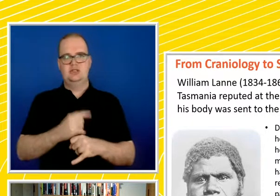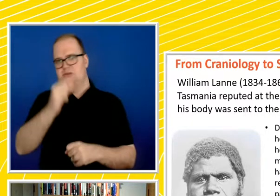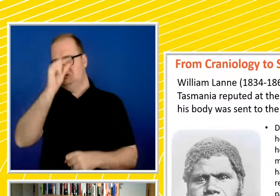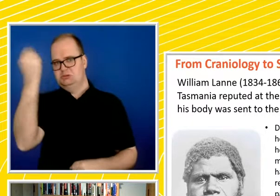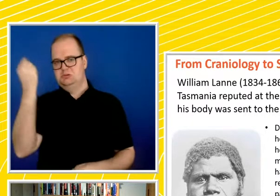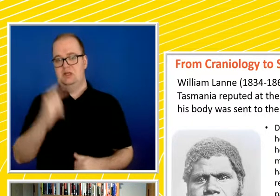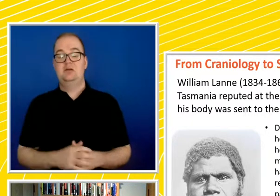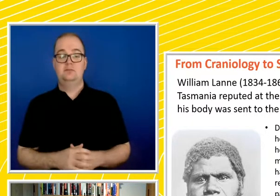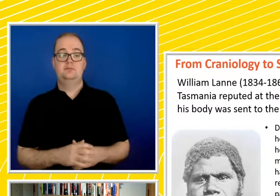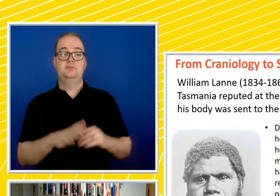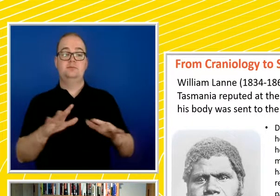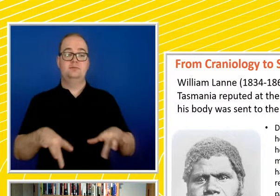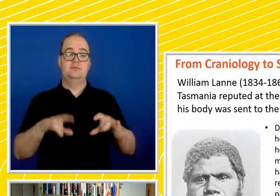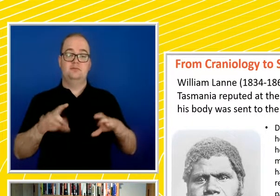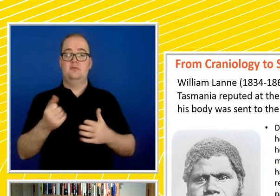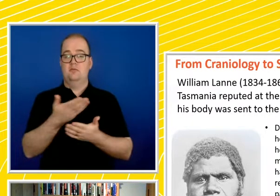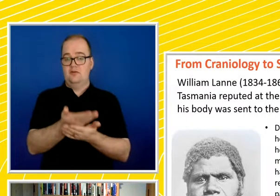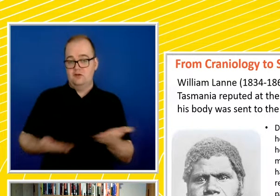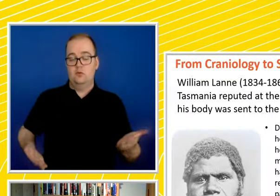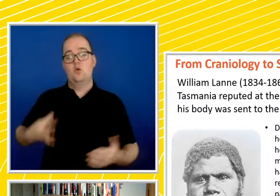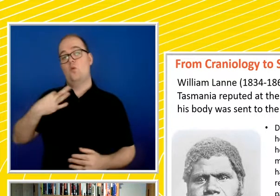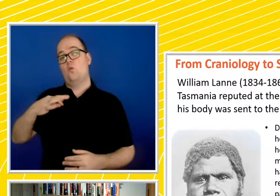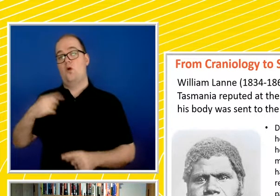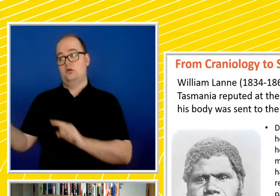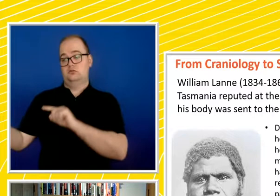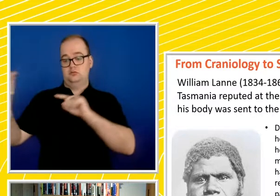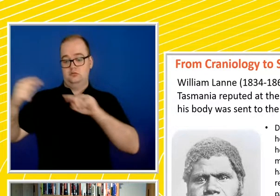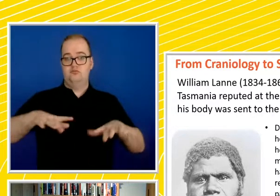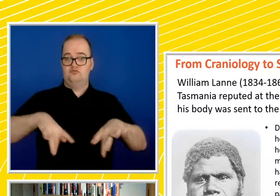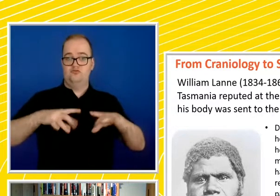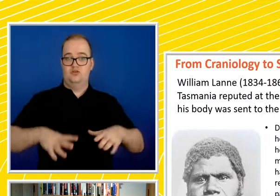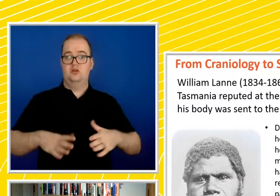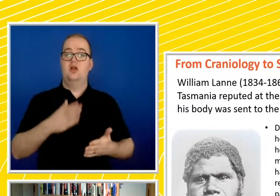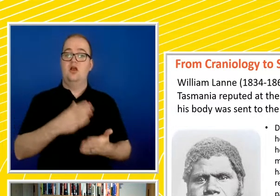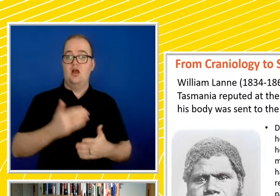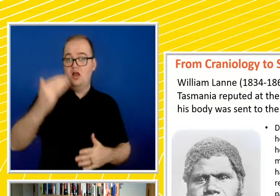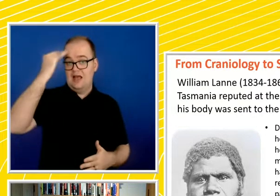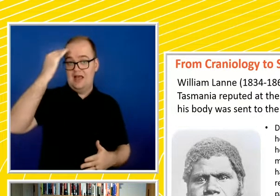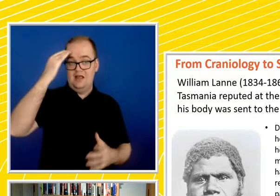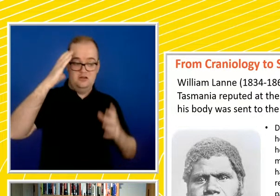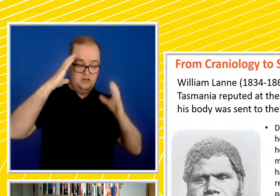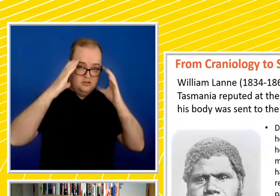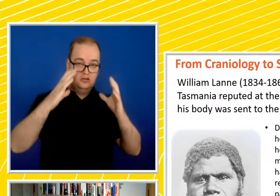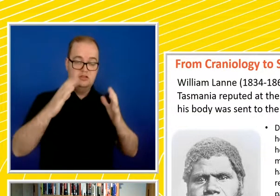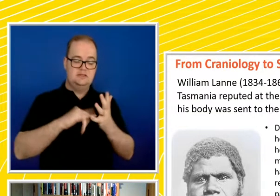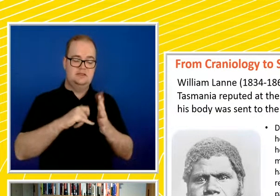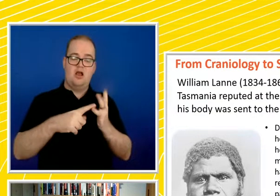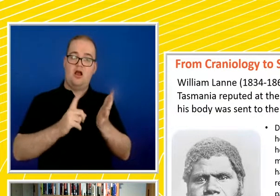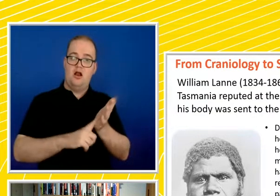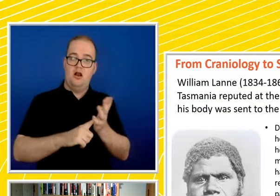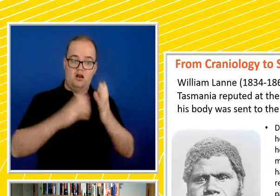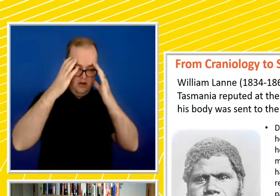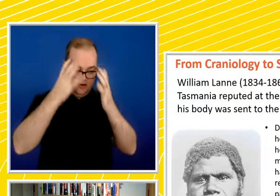we have stories of settlers actually sending skulls that they found on their properties to the Australian Museum